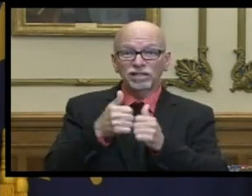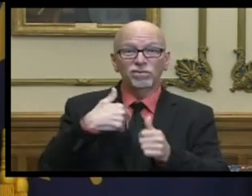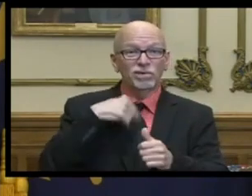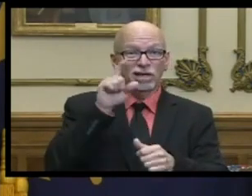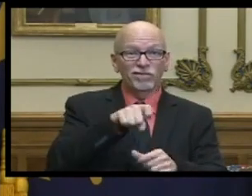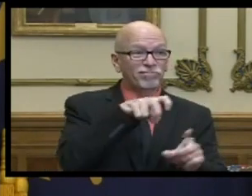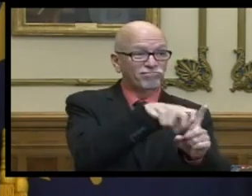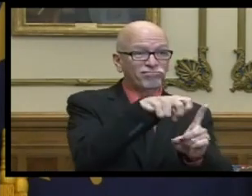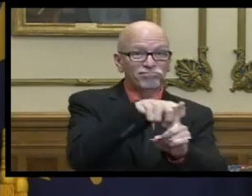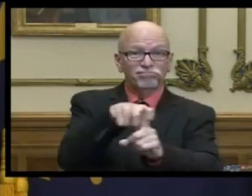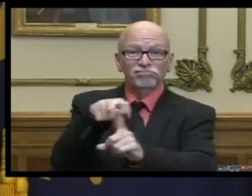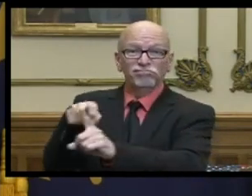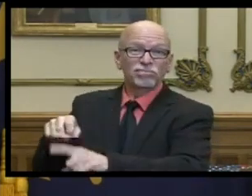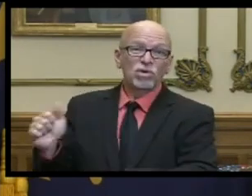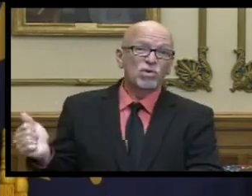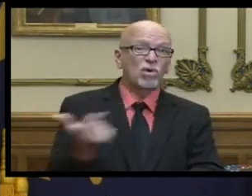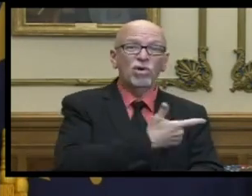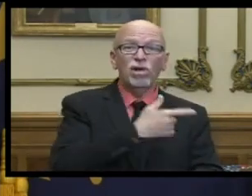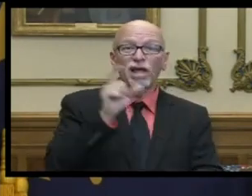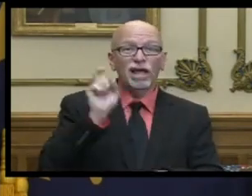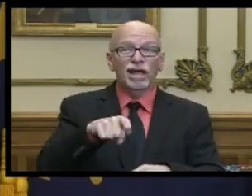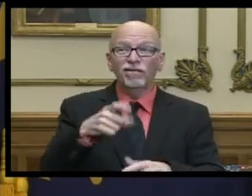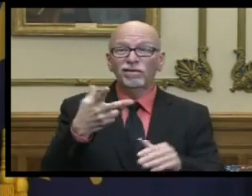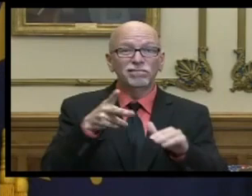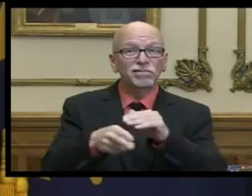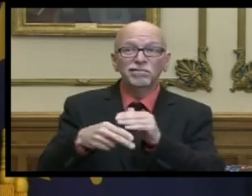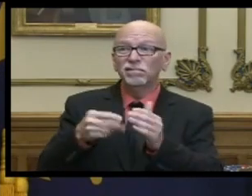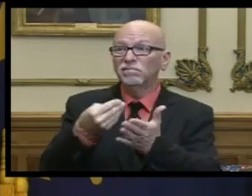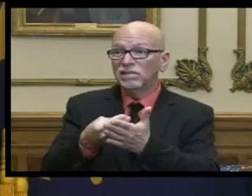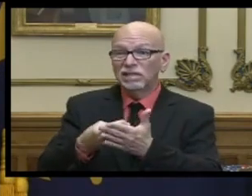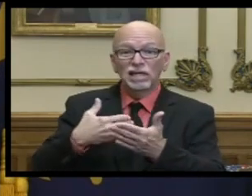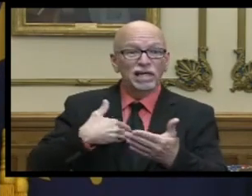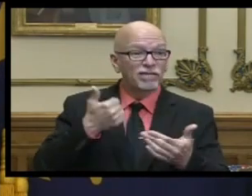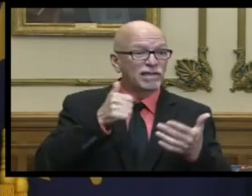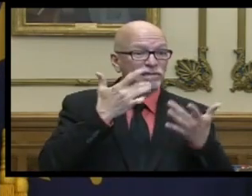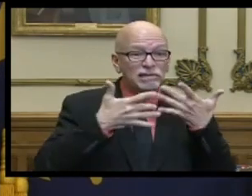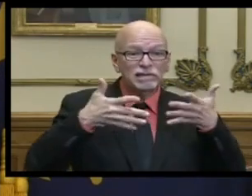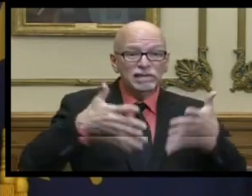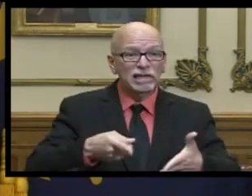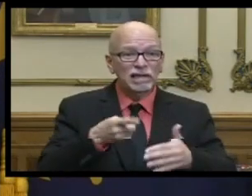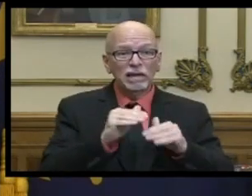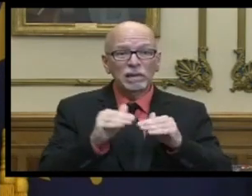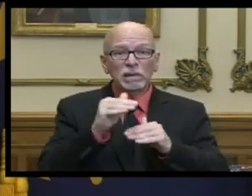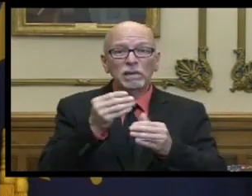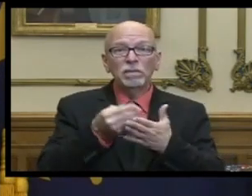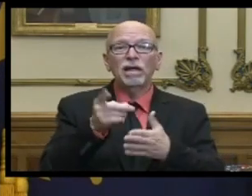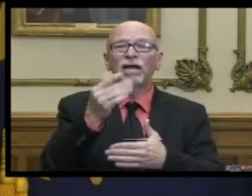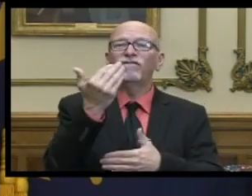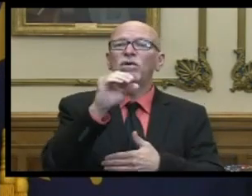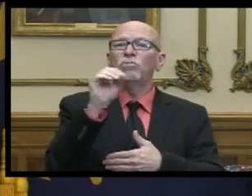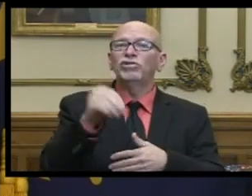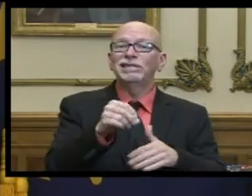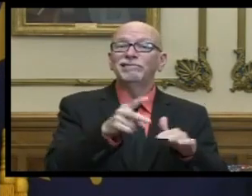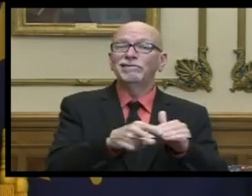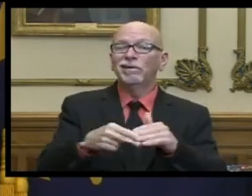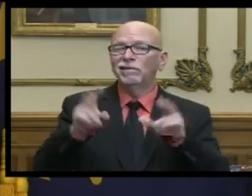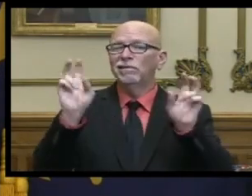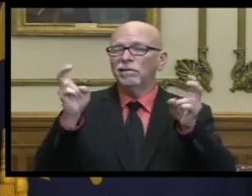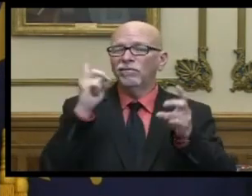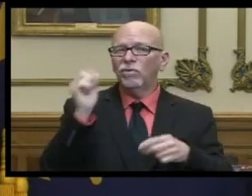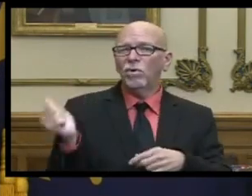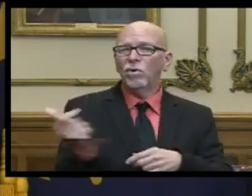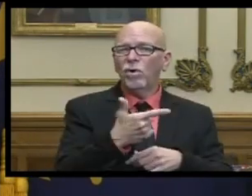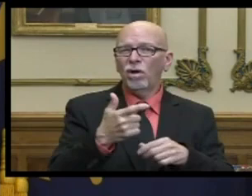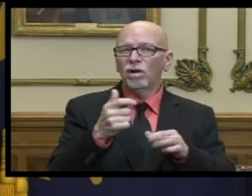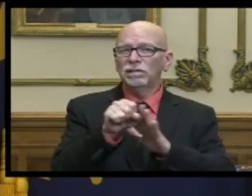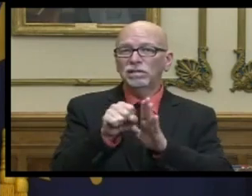to uh you to look under every cushion and see any spare change that fell out to the tune of almost 15 of your current budget uh to give